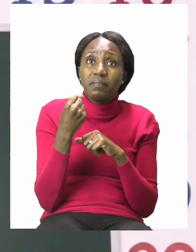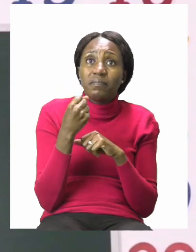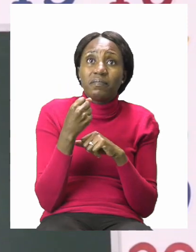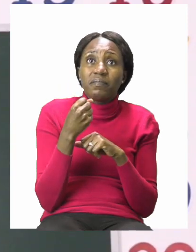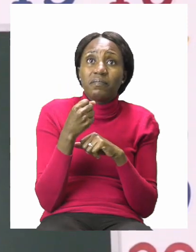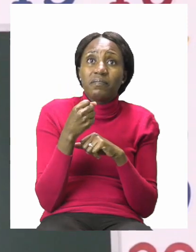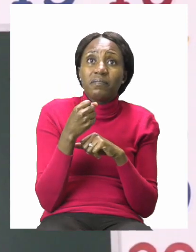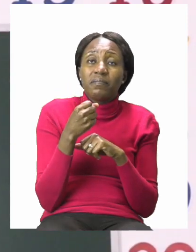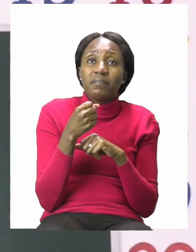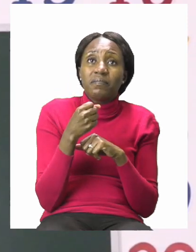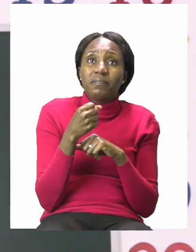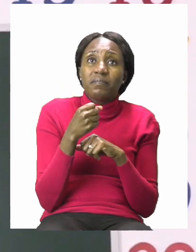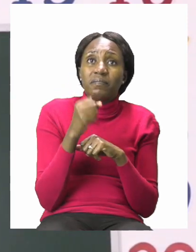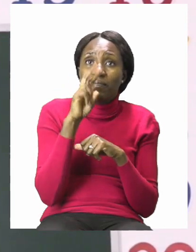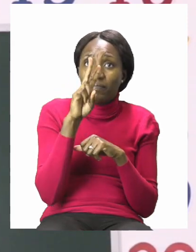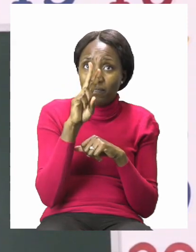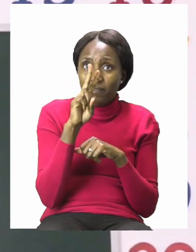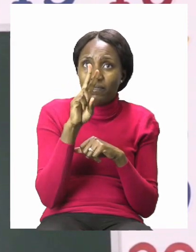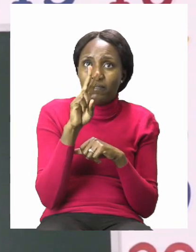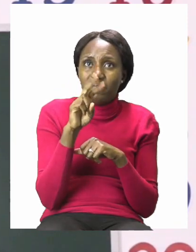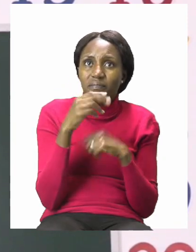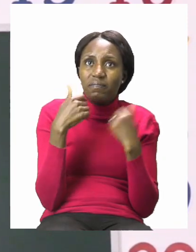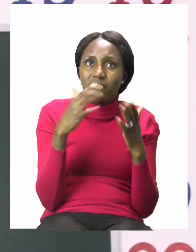I'm going to start with this one.